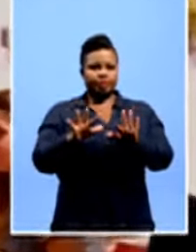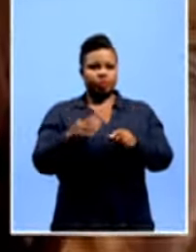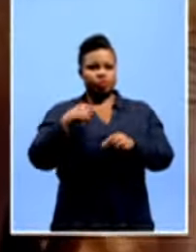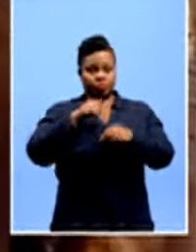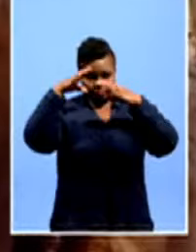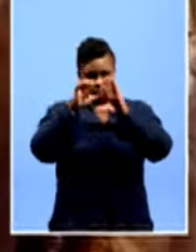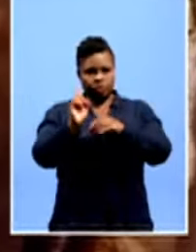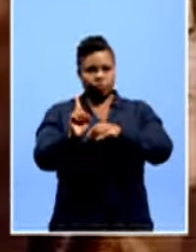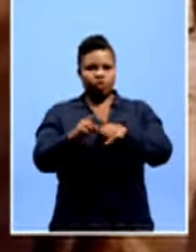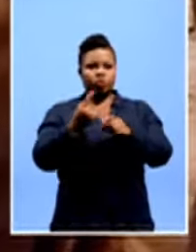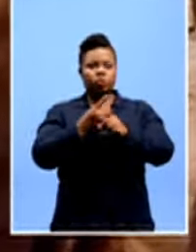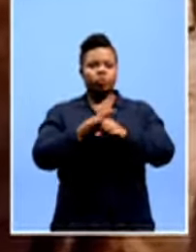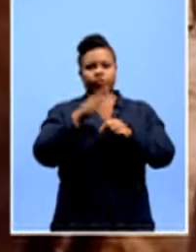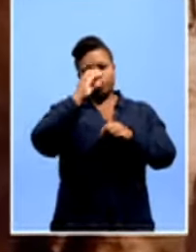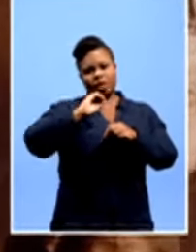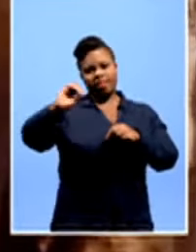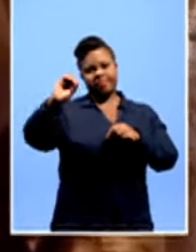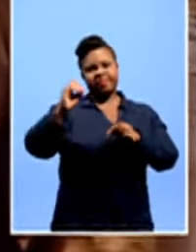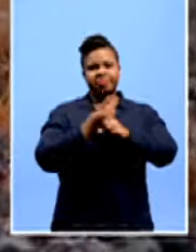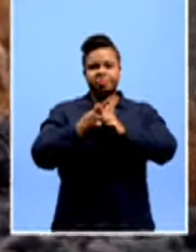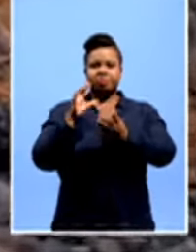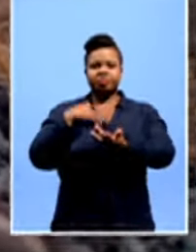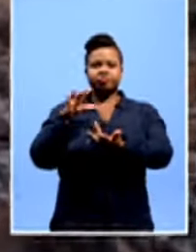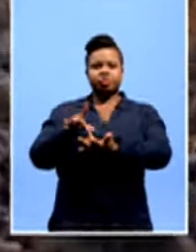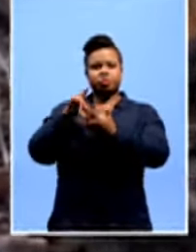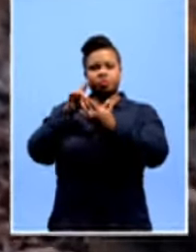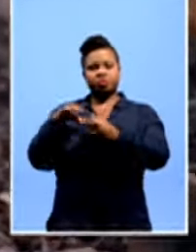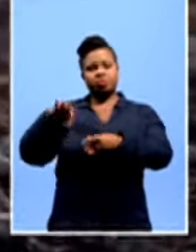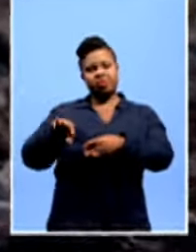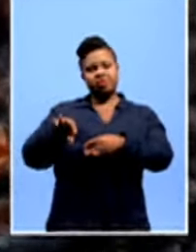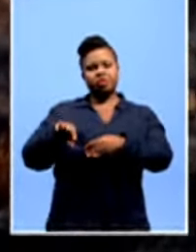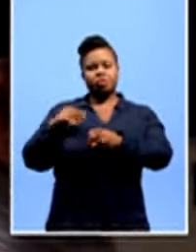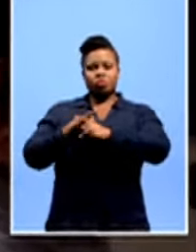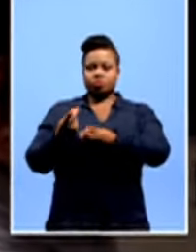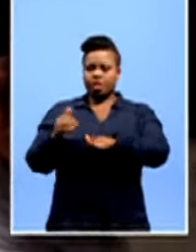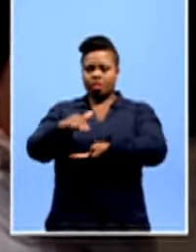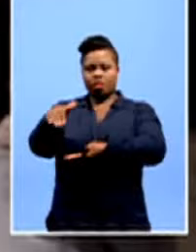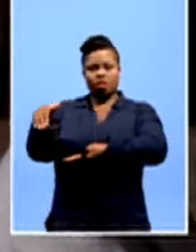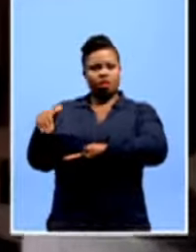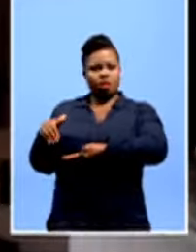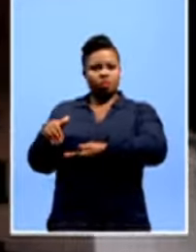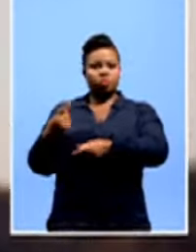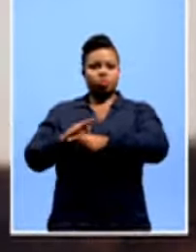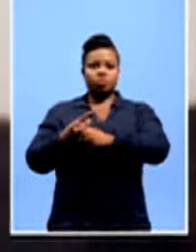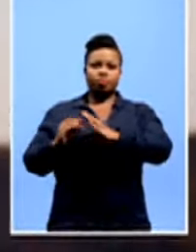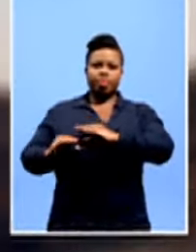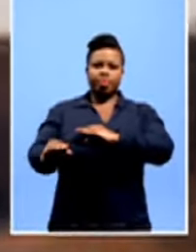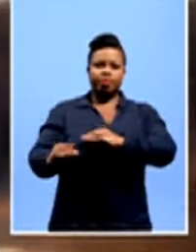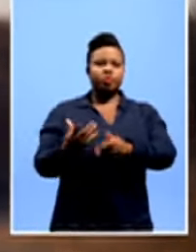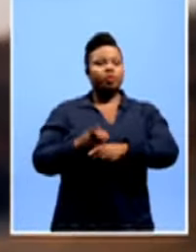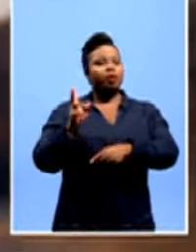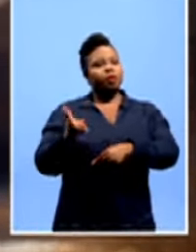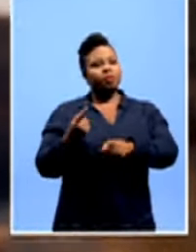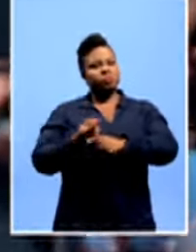poaching crisis. I chose a few of these beneficiaries as part of our fundraising efforts. It's also about